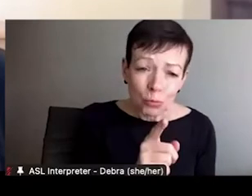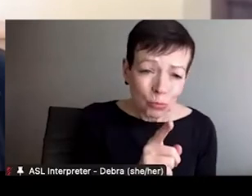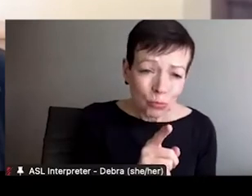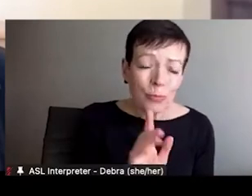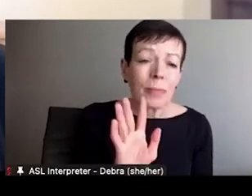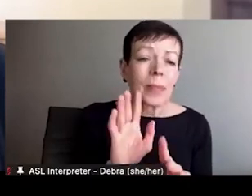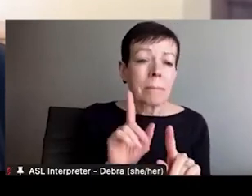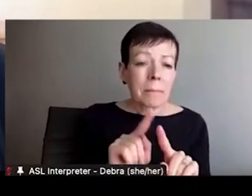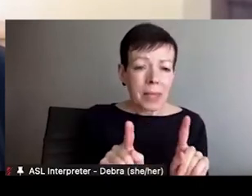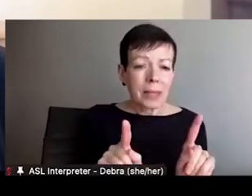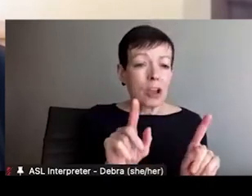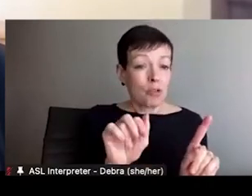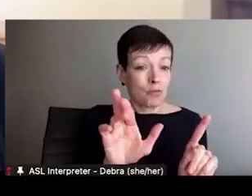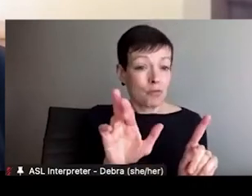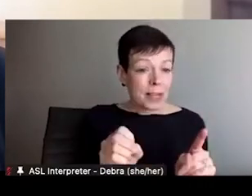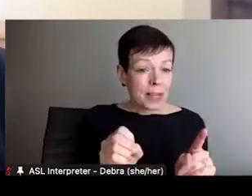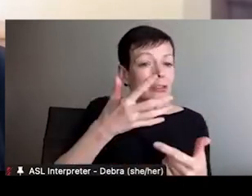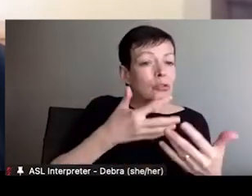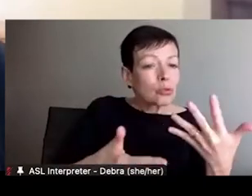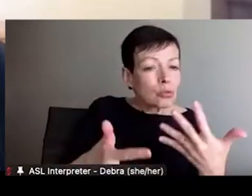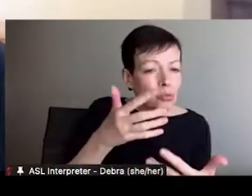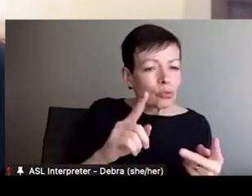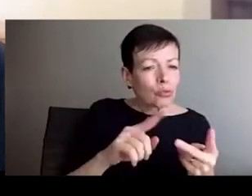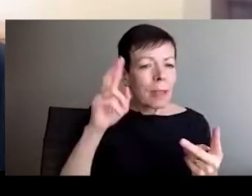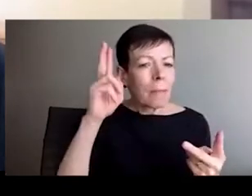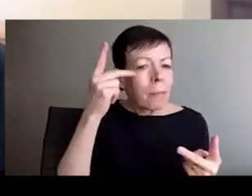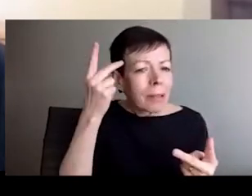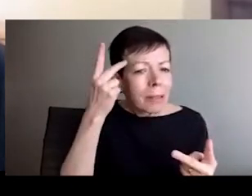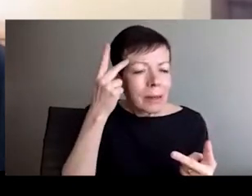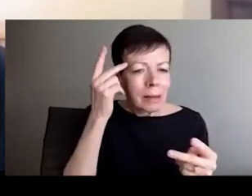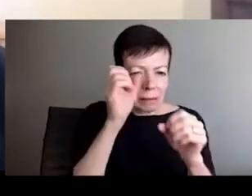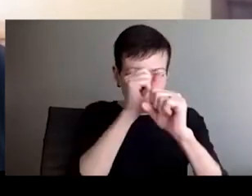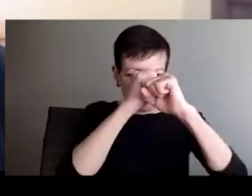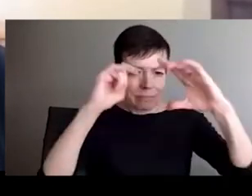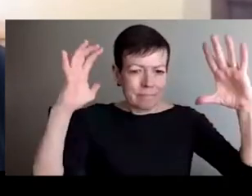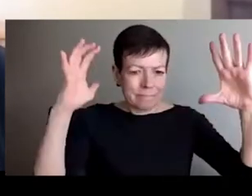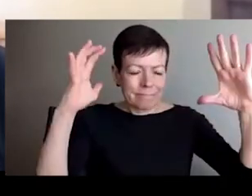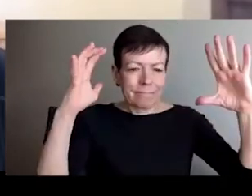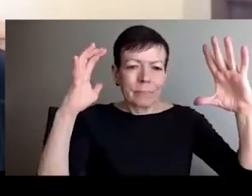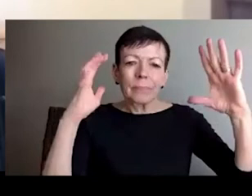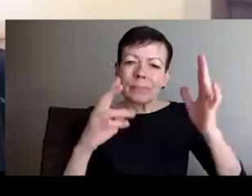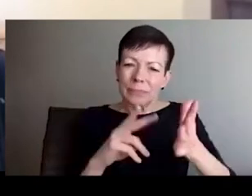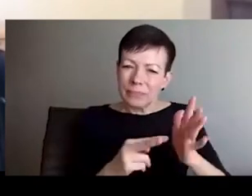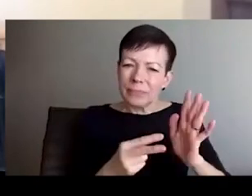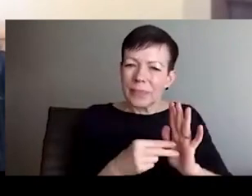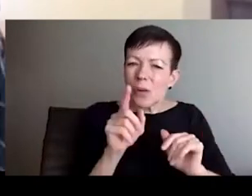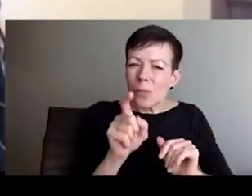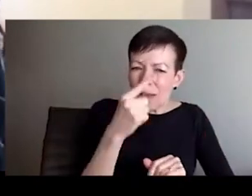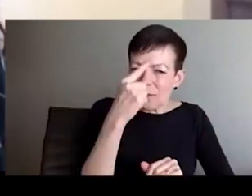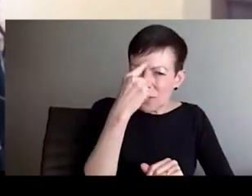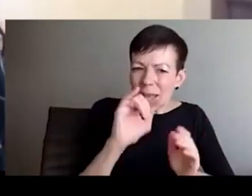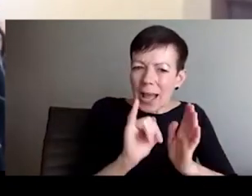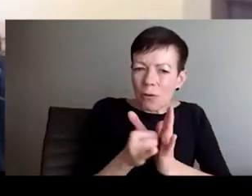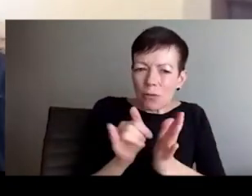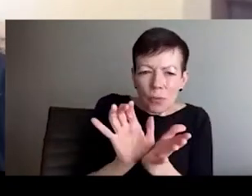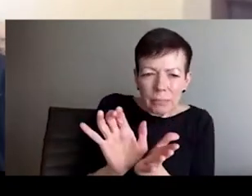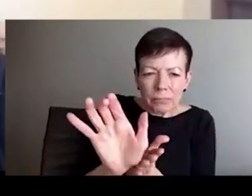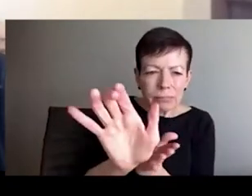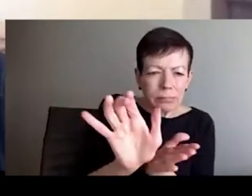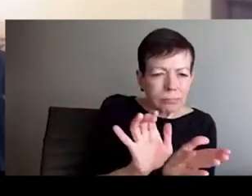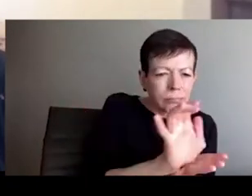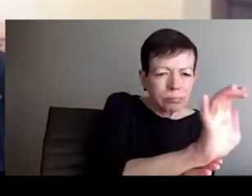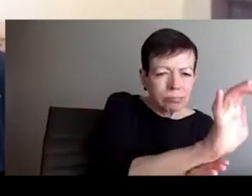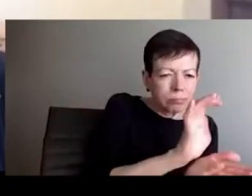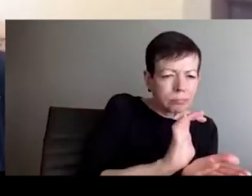so long, those based in Eastern Europe, those based in the former Soviet Union, have not had felt like they're on the outside of what